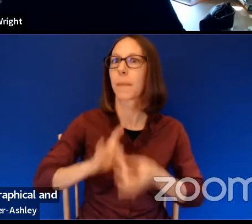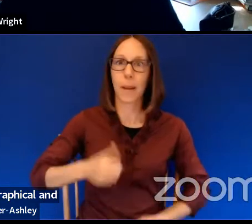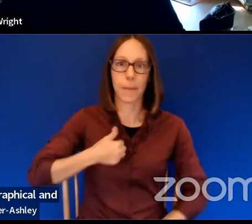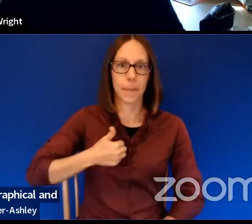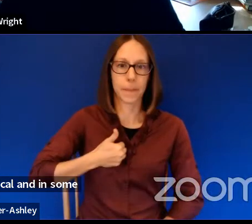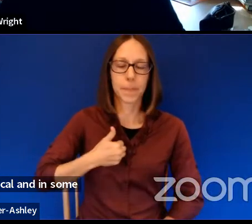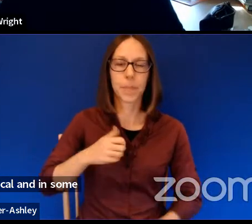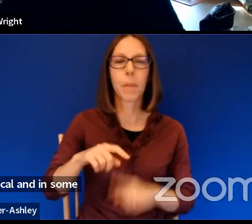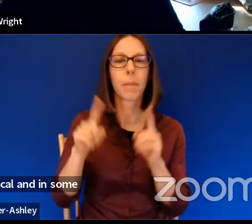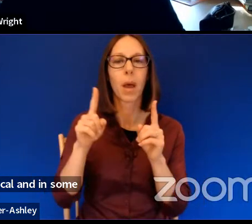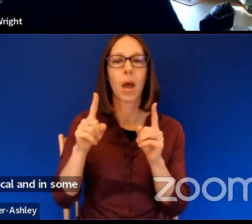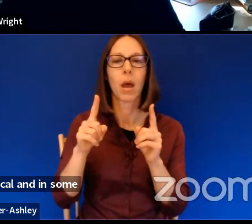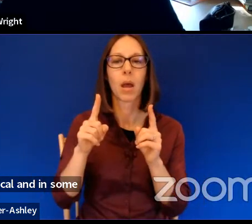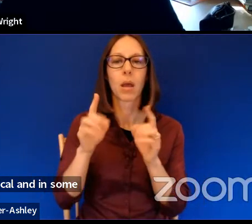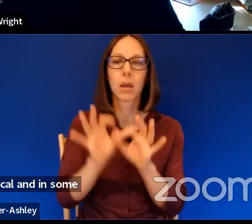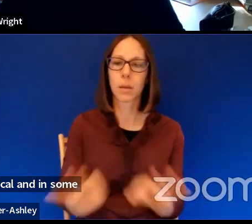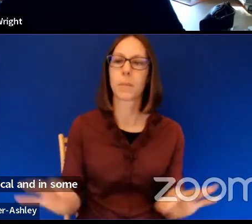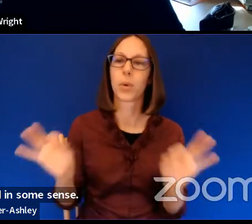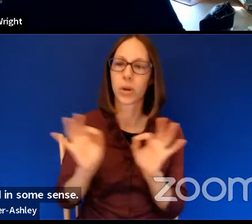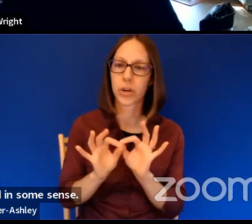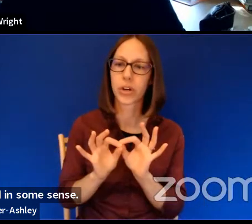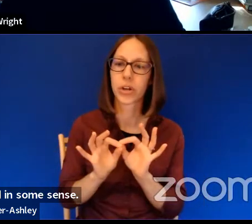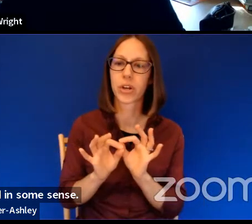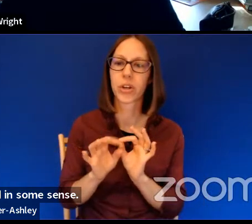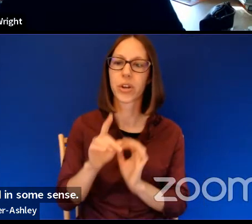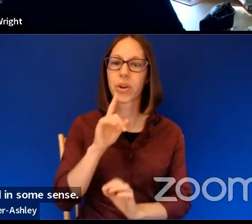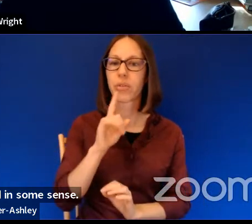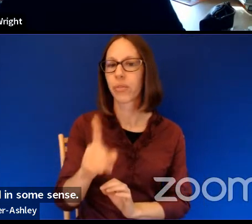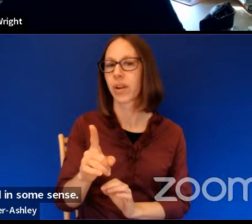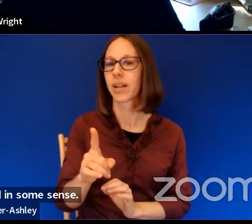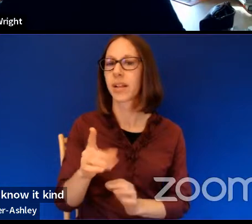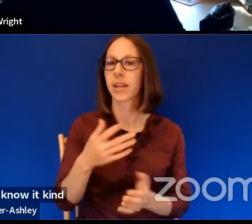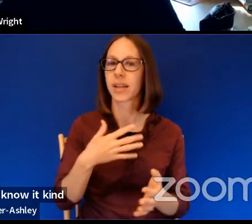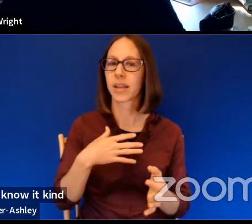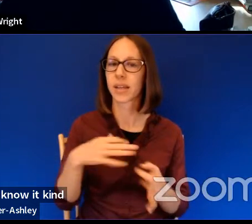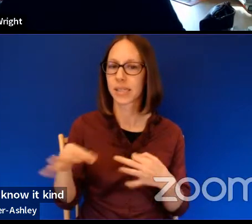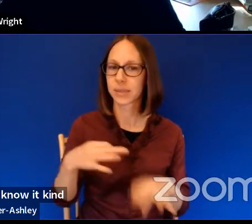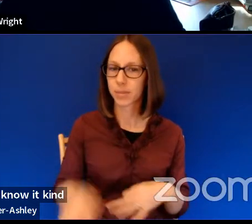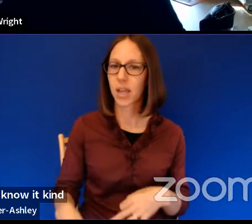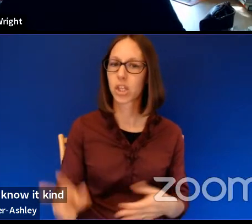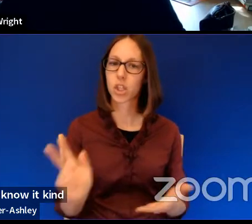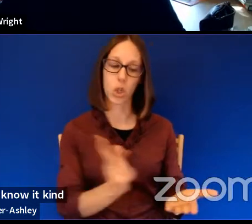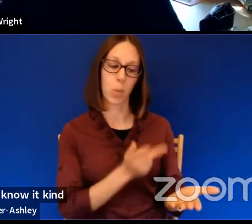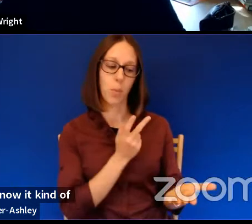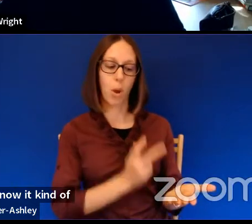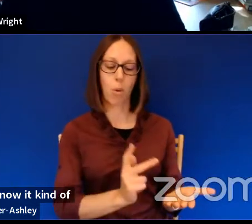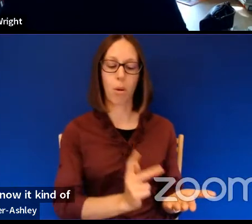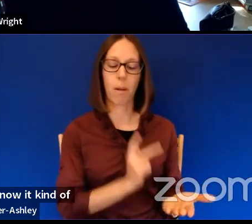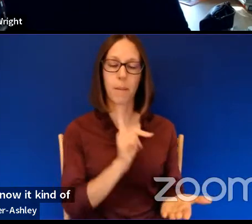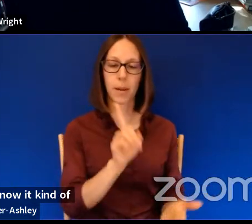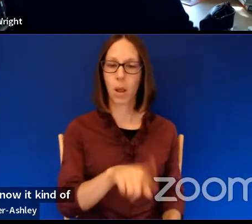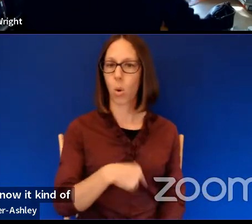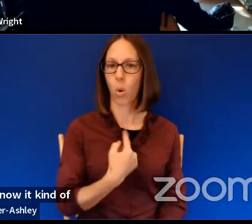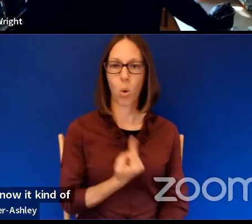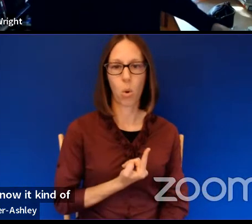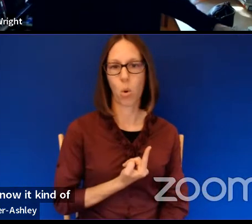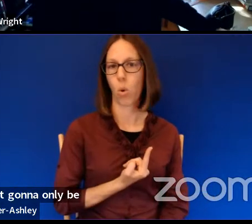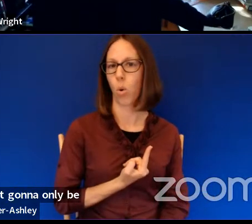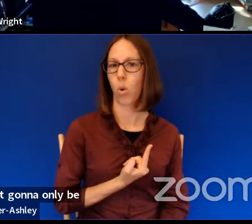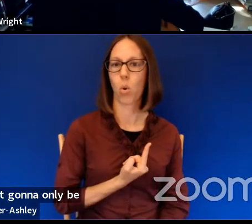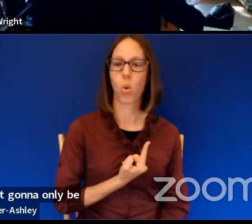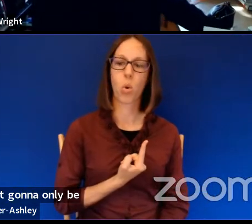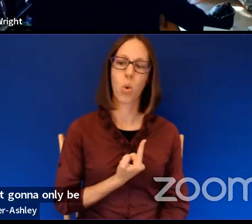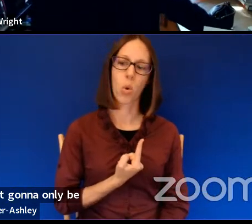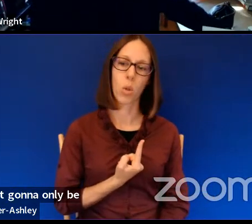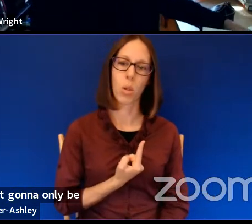you know, it kind of also says, you know, these poems aren't going to only be walking and talking